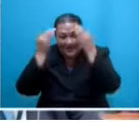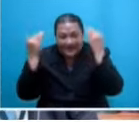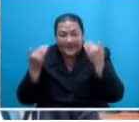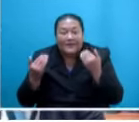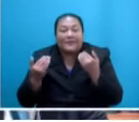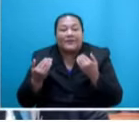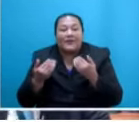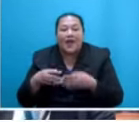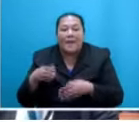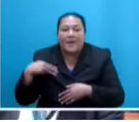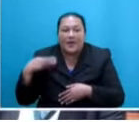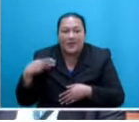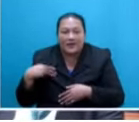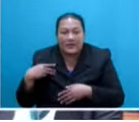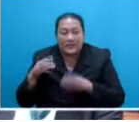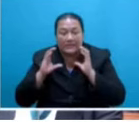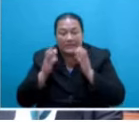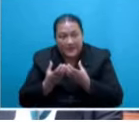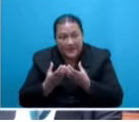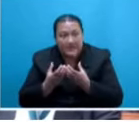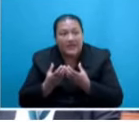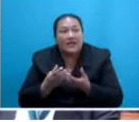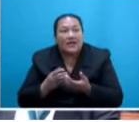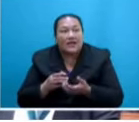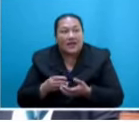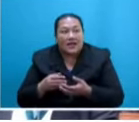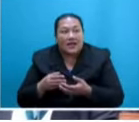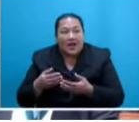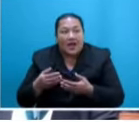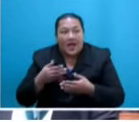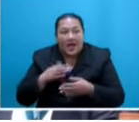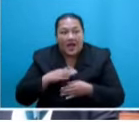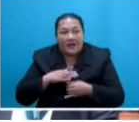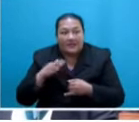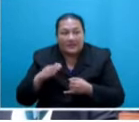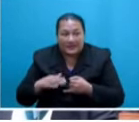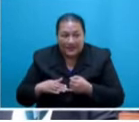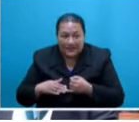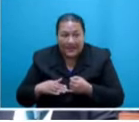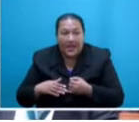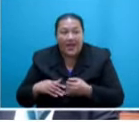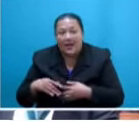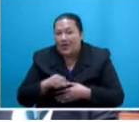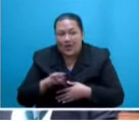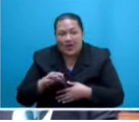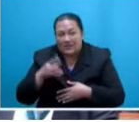families. Mr. Speaker, sir, I have reservations. Until then, I cannot support the motion. Thank you.